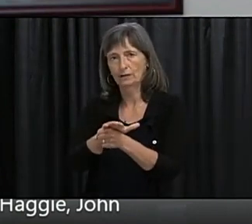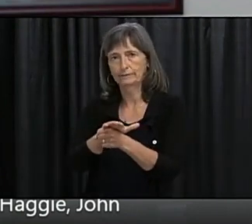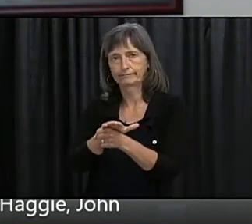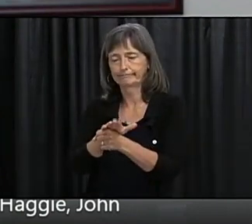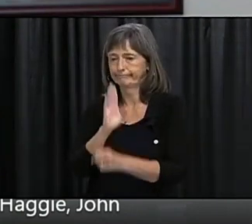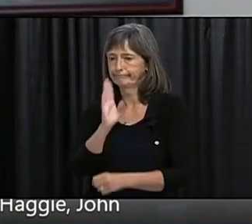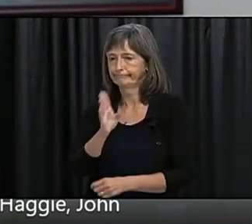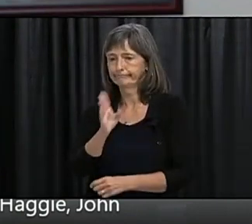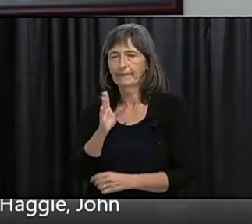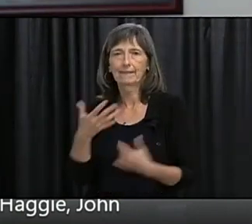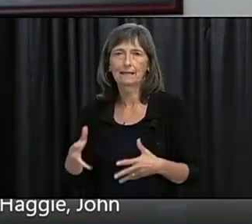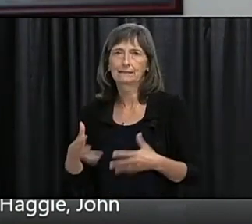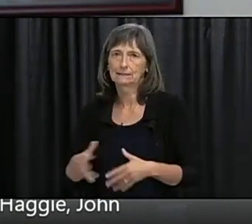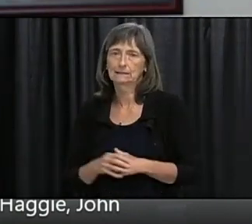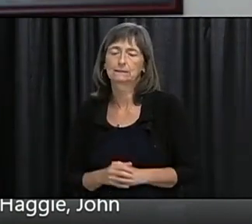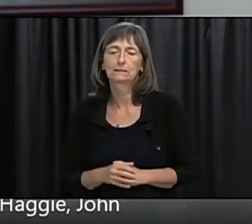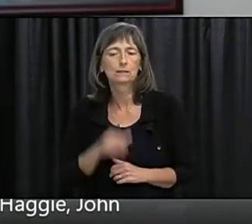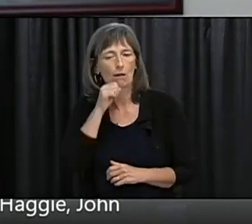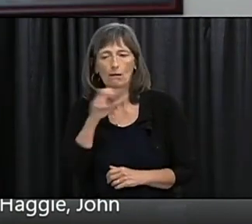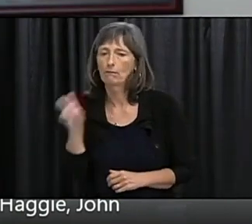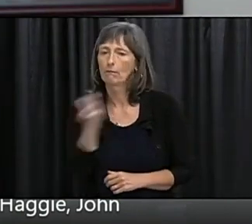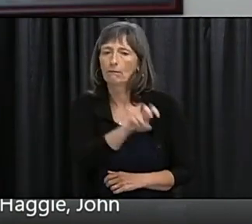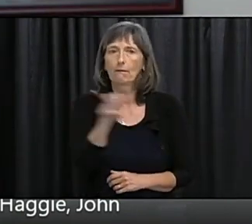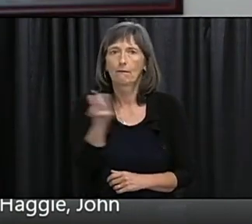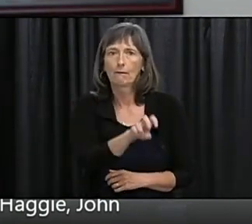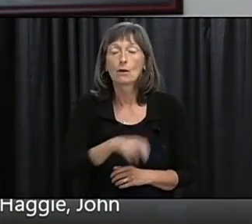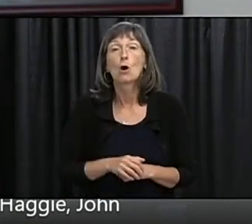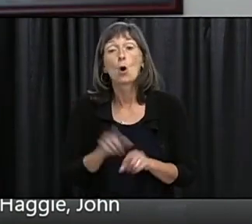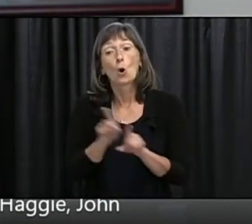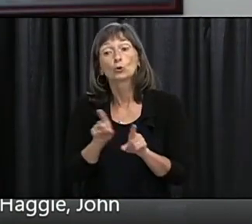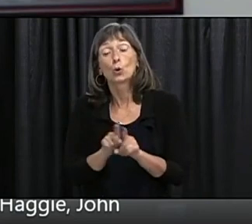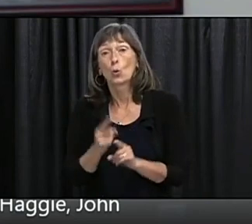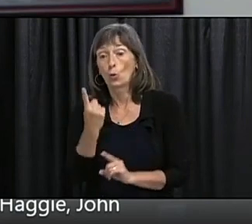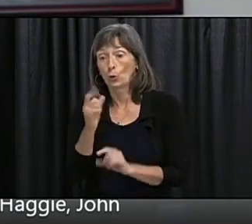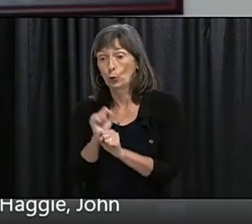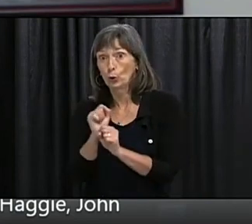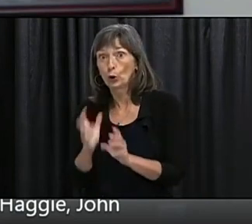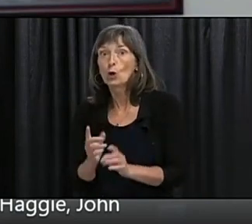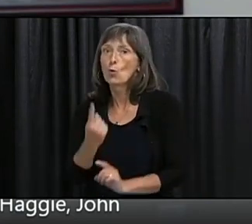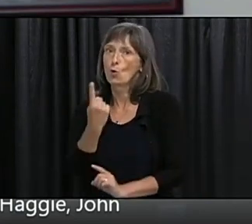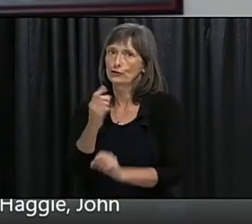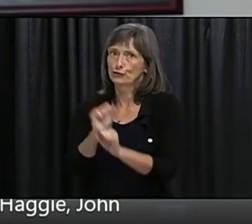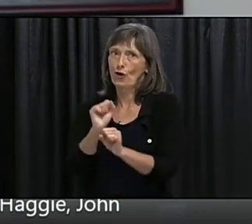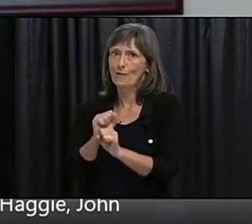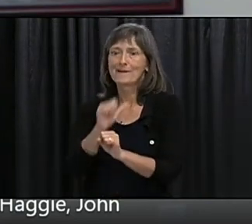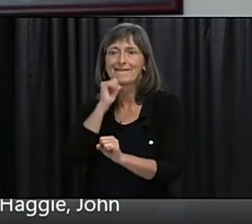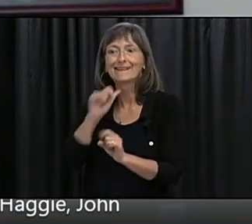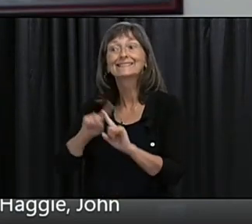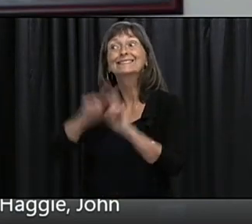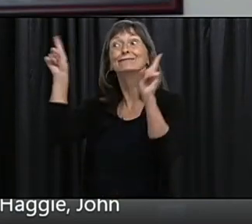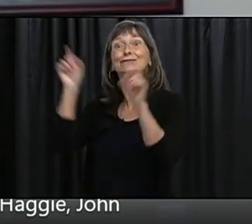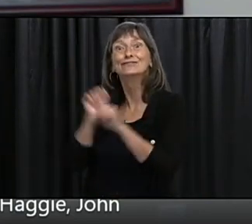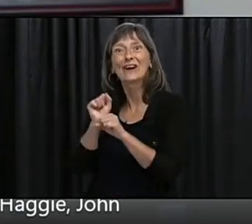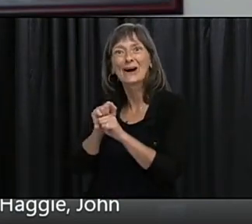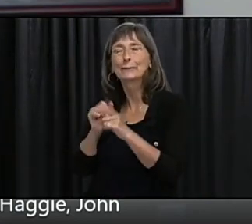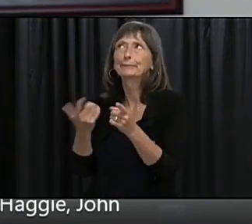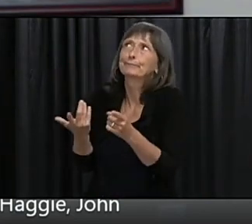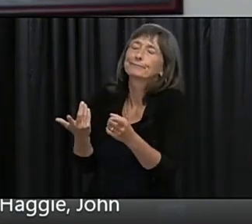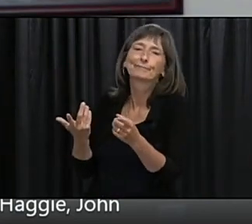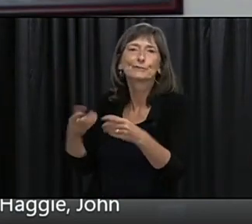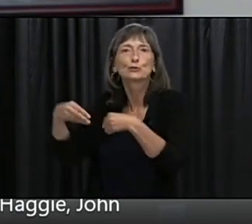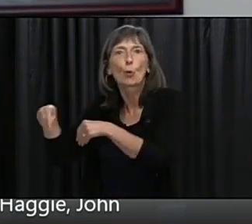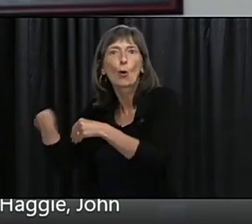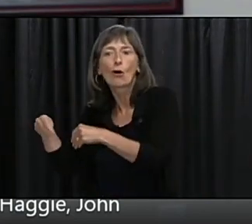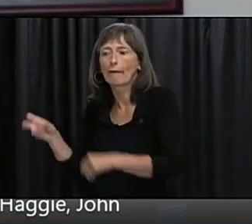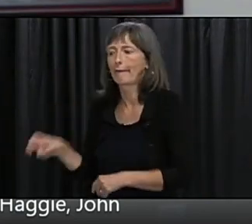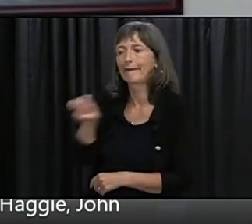and a one worker one career kind of policy those are under review in the light of